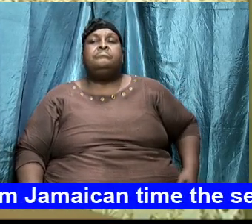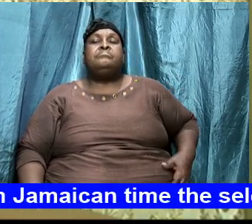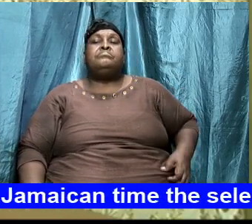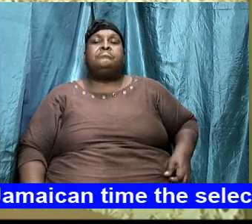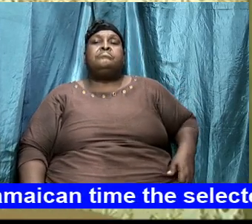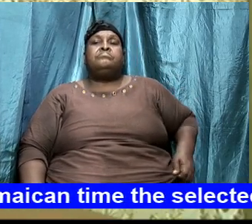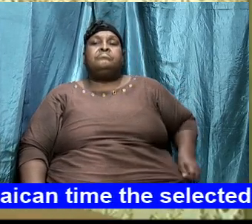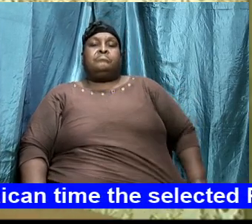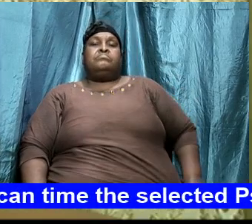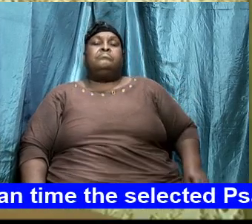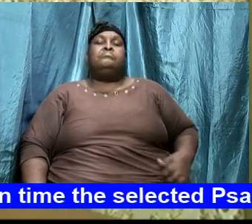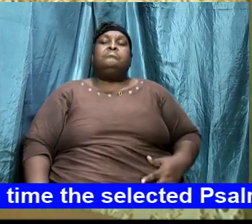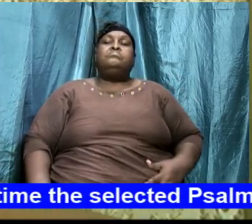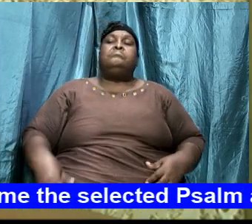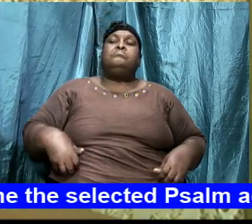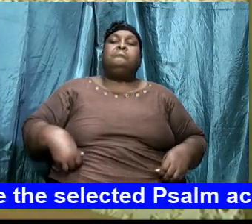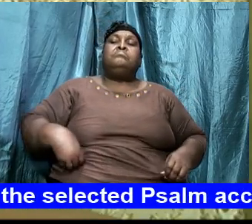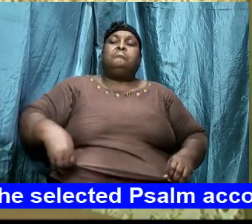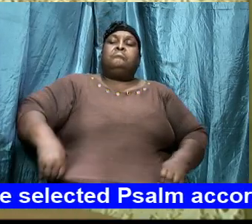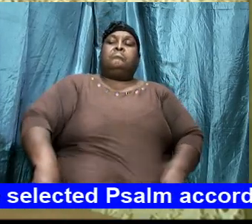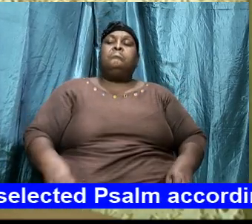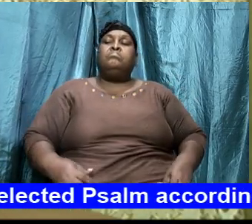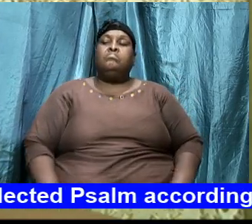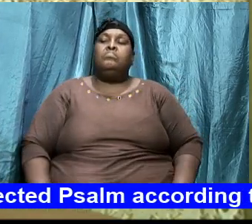so let us turn to the book of St. John